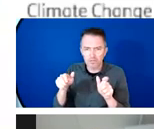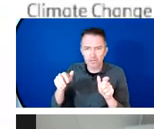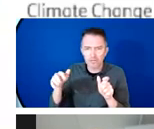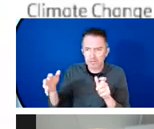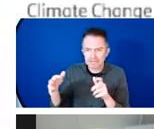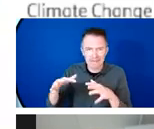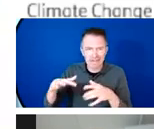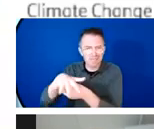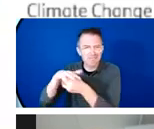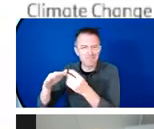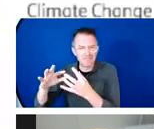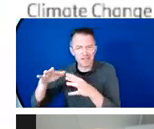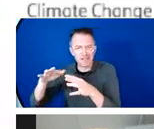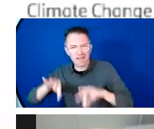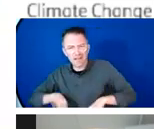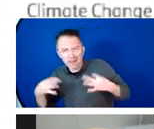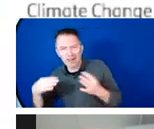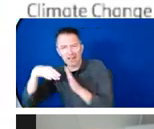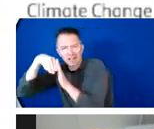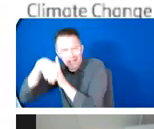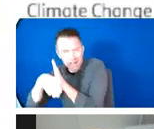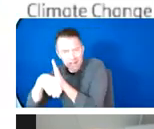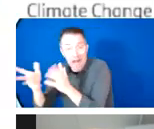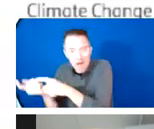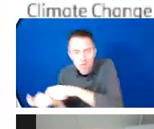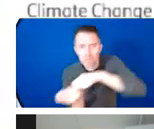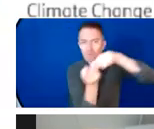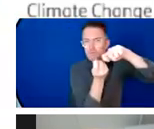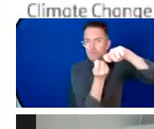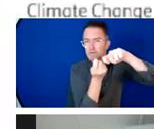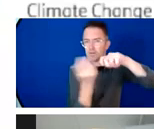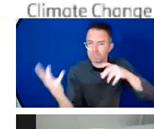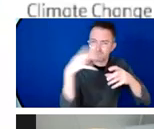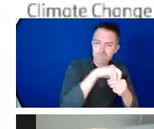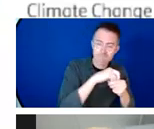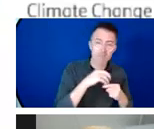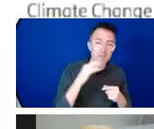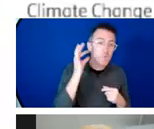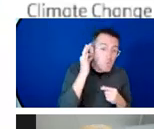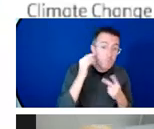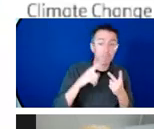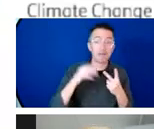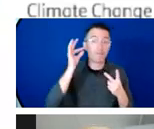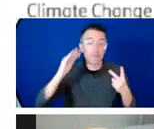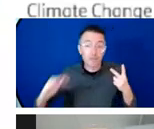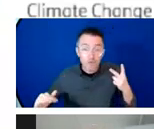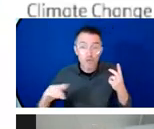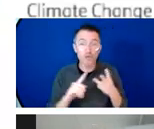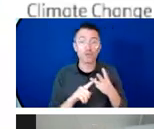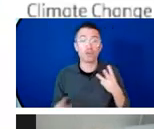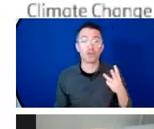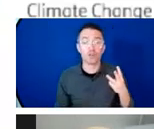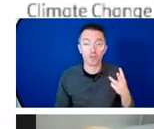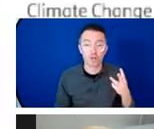increasing the involvement of women and communities in decision-making so as to strengthen their